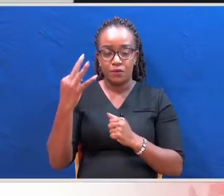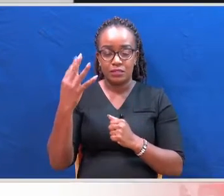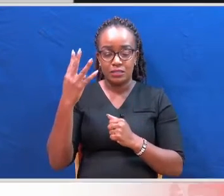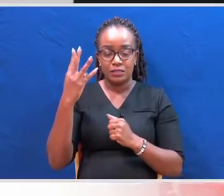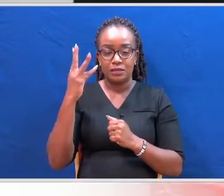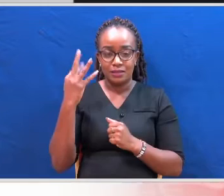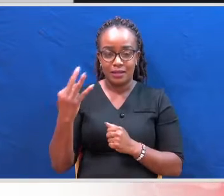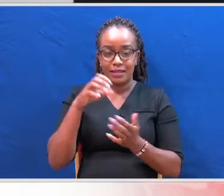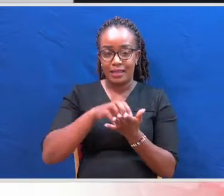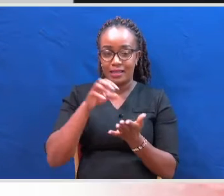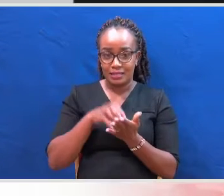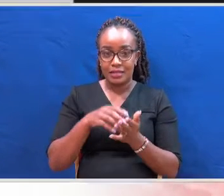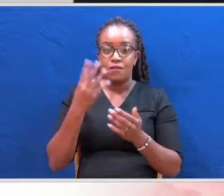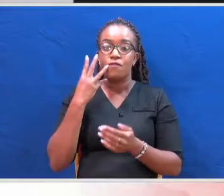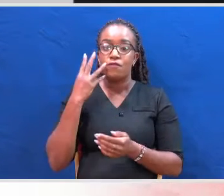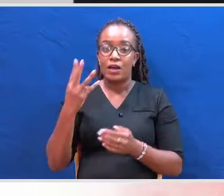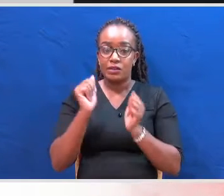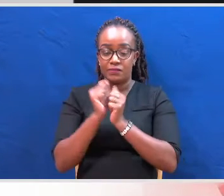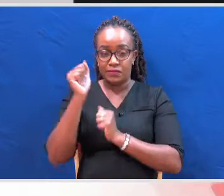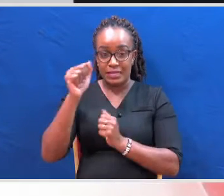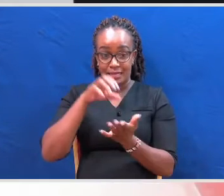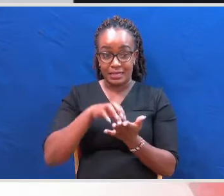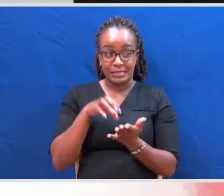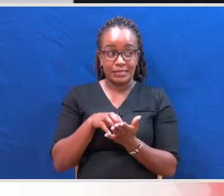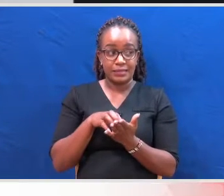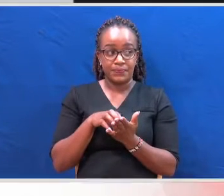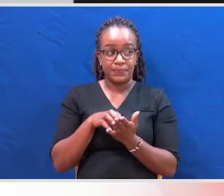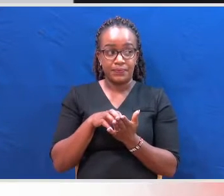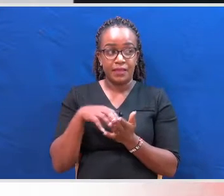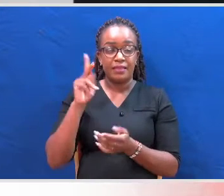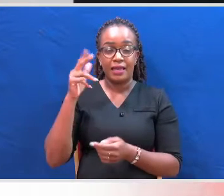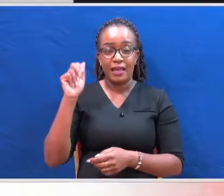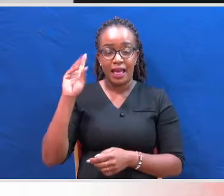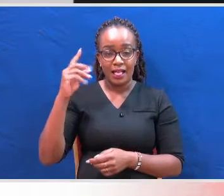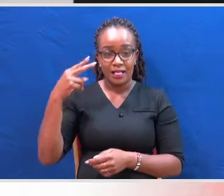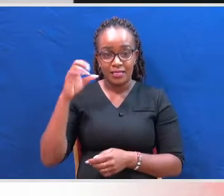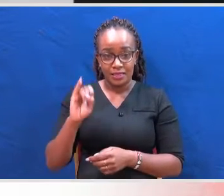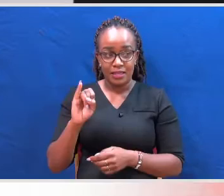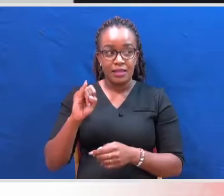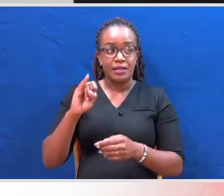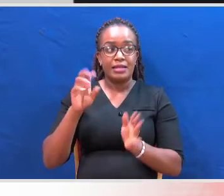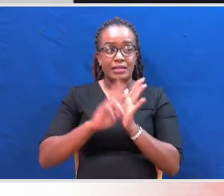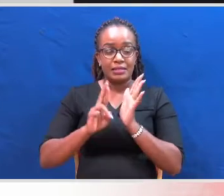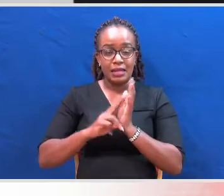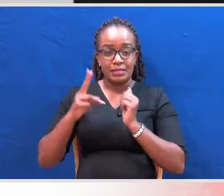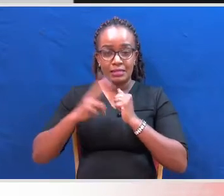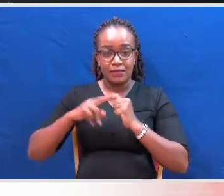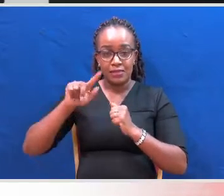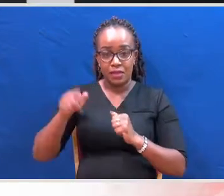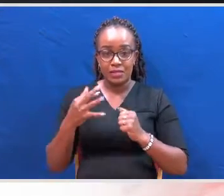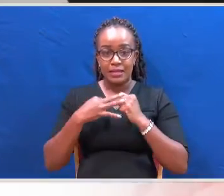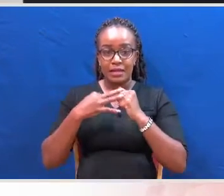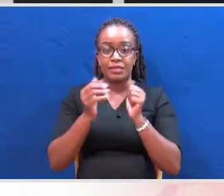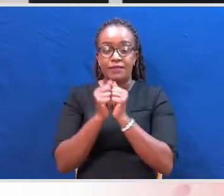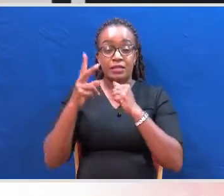,415 cases. The Carthage Court registered 7,817 cases